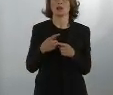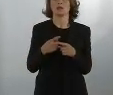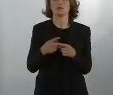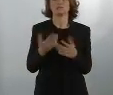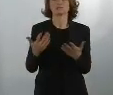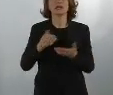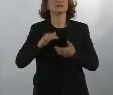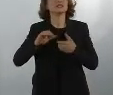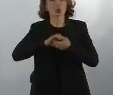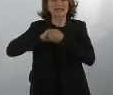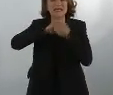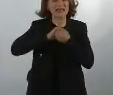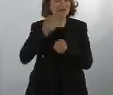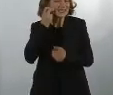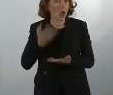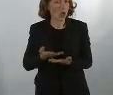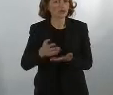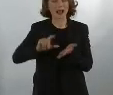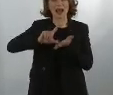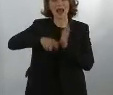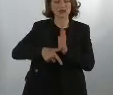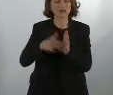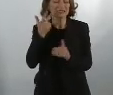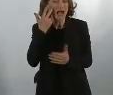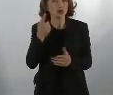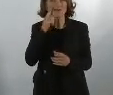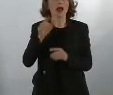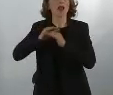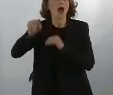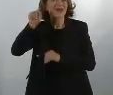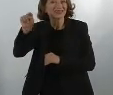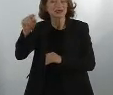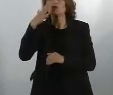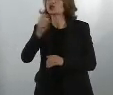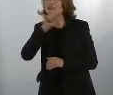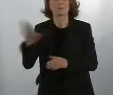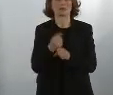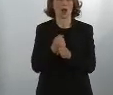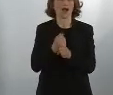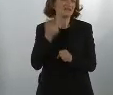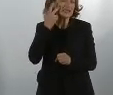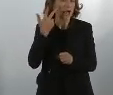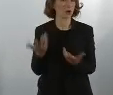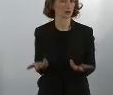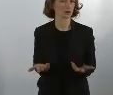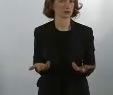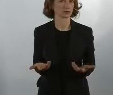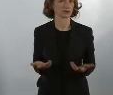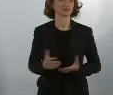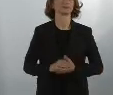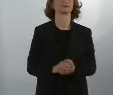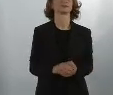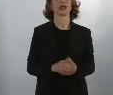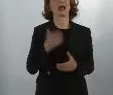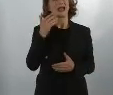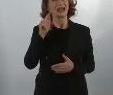kind of benefits or what kind of solidarity should countries show that do not want to become part of this mechanism? Well, Mr.